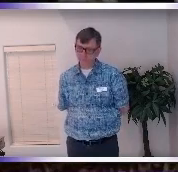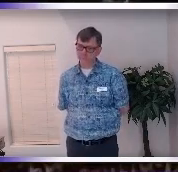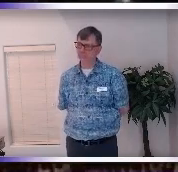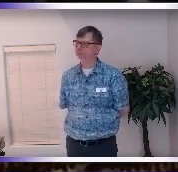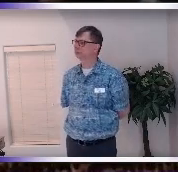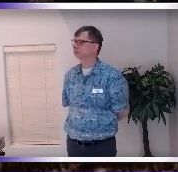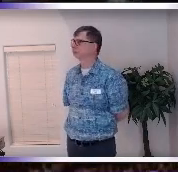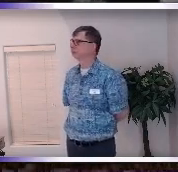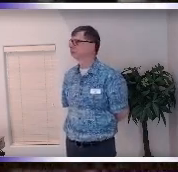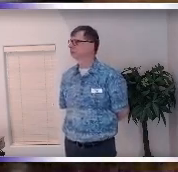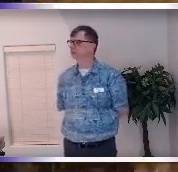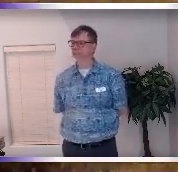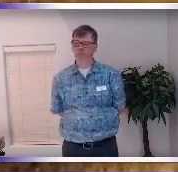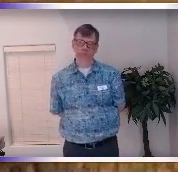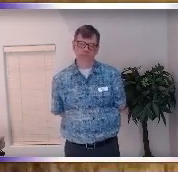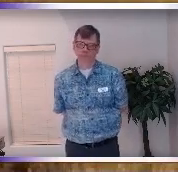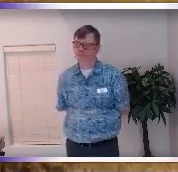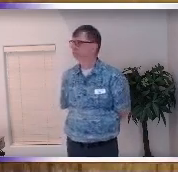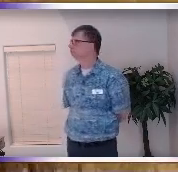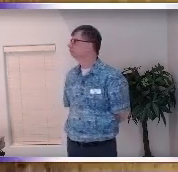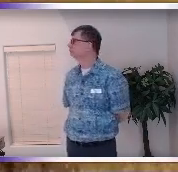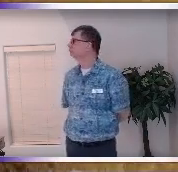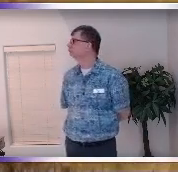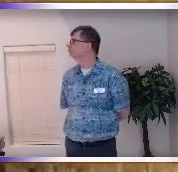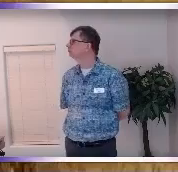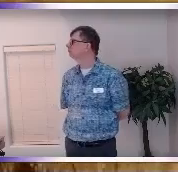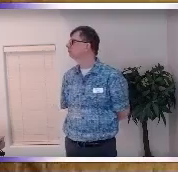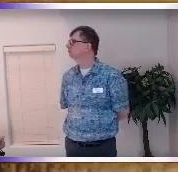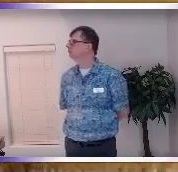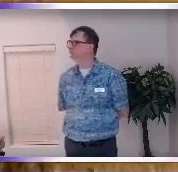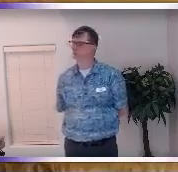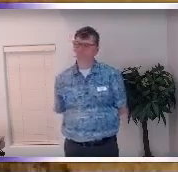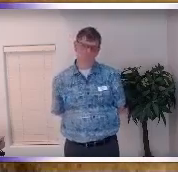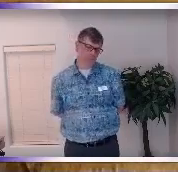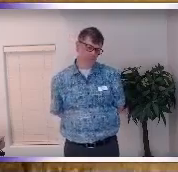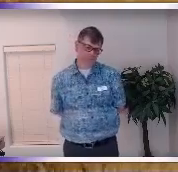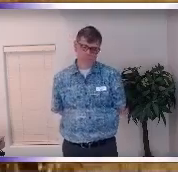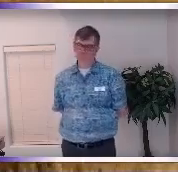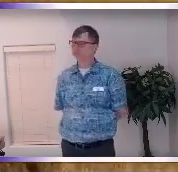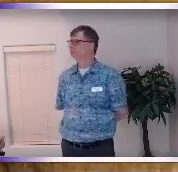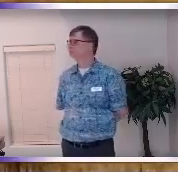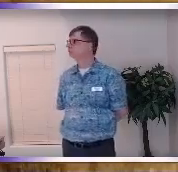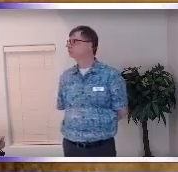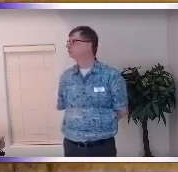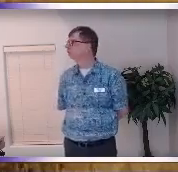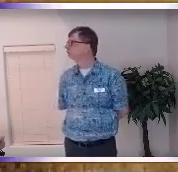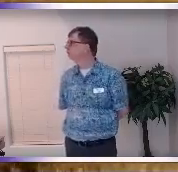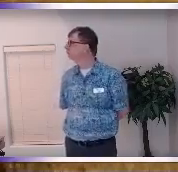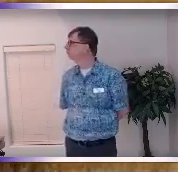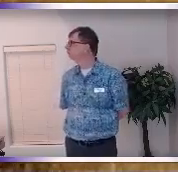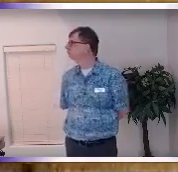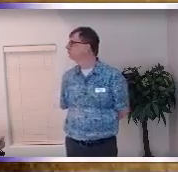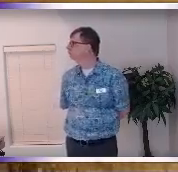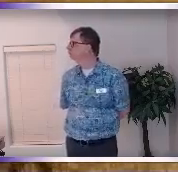it's gonna be from 2 to 4 30 and so there's more I'm spilling the beans way before I should but I'm very excited about it and we're gonna have